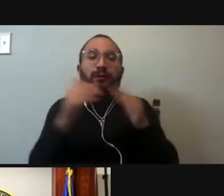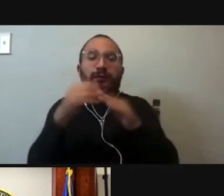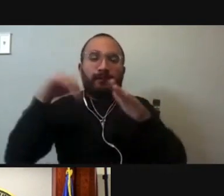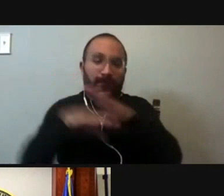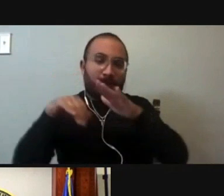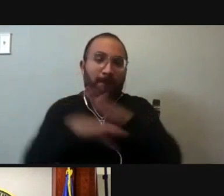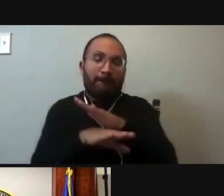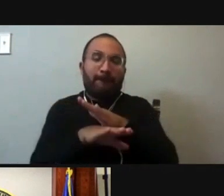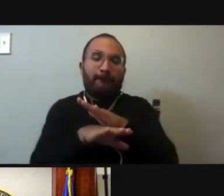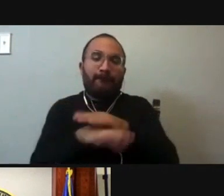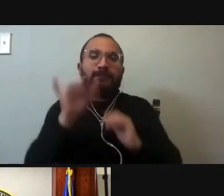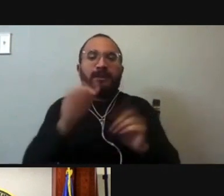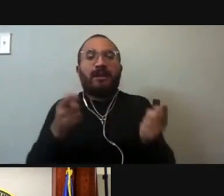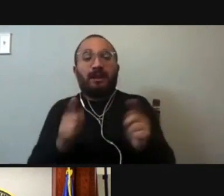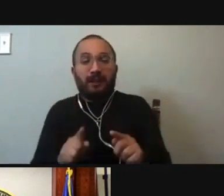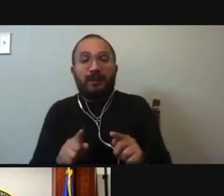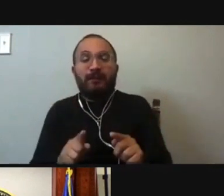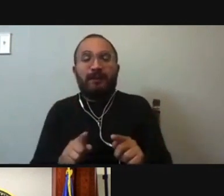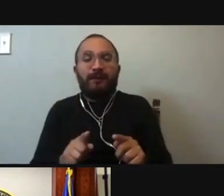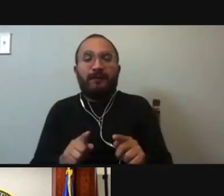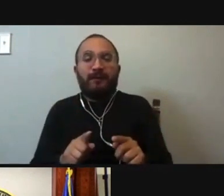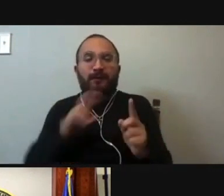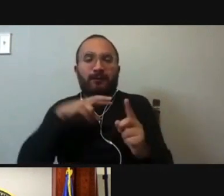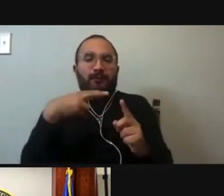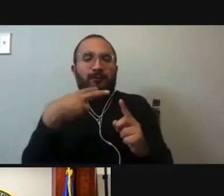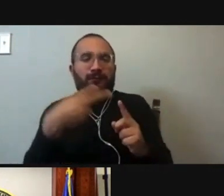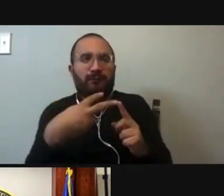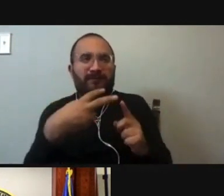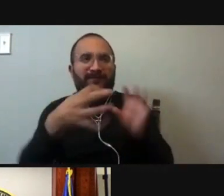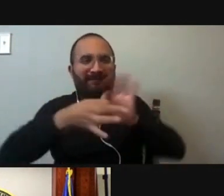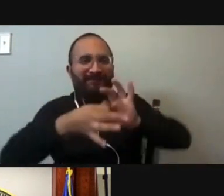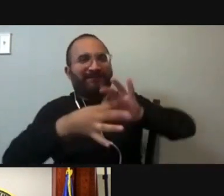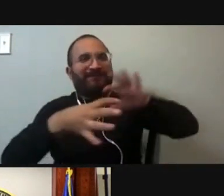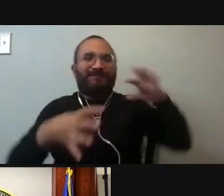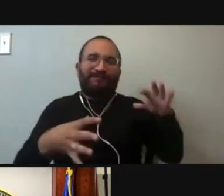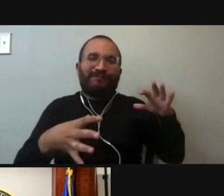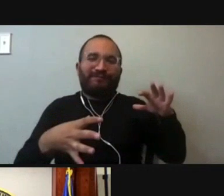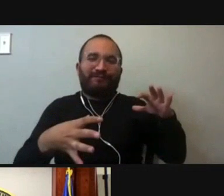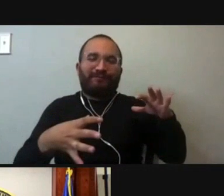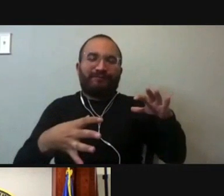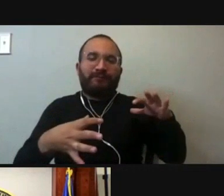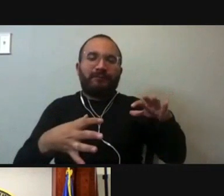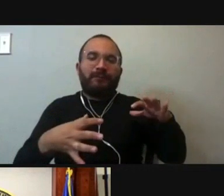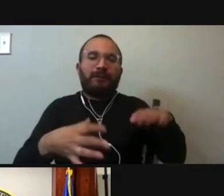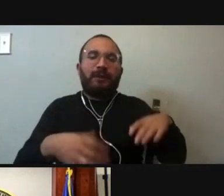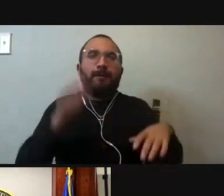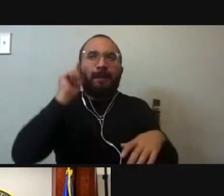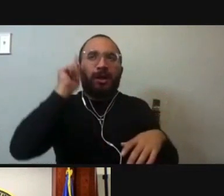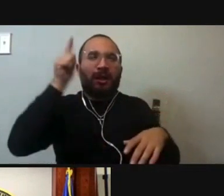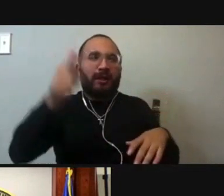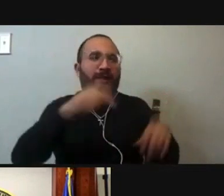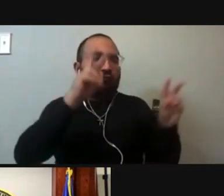that often occurs when when our perspective leaves out the consideration about potential bias. And that's